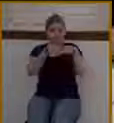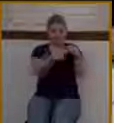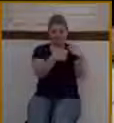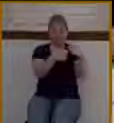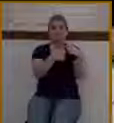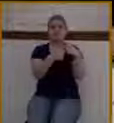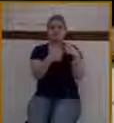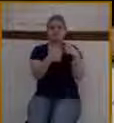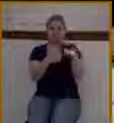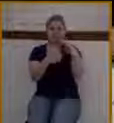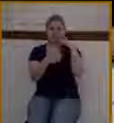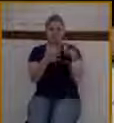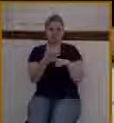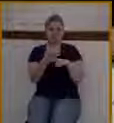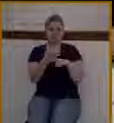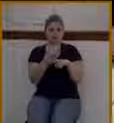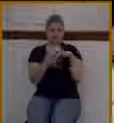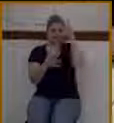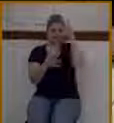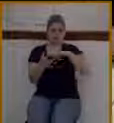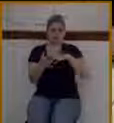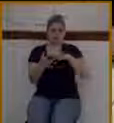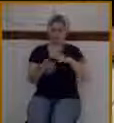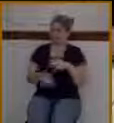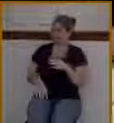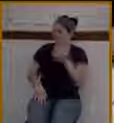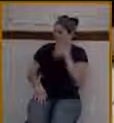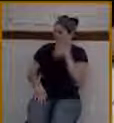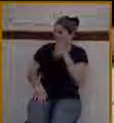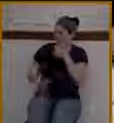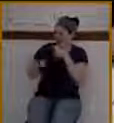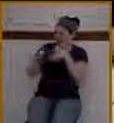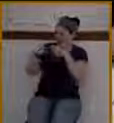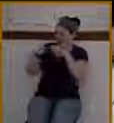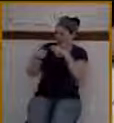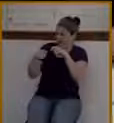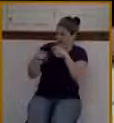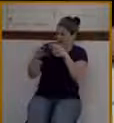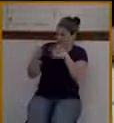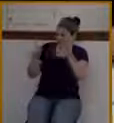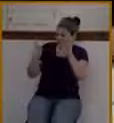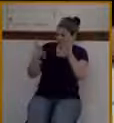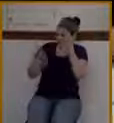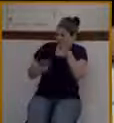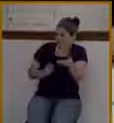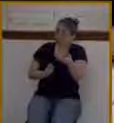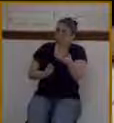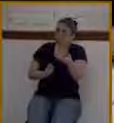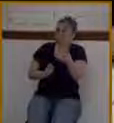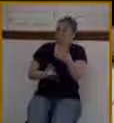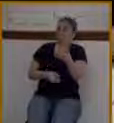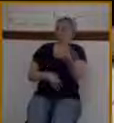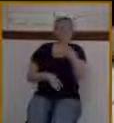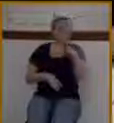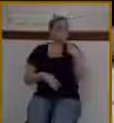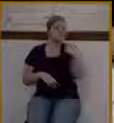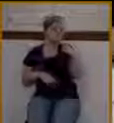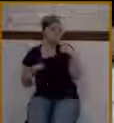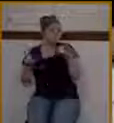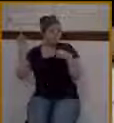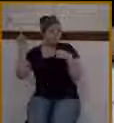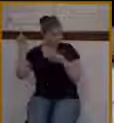them that stood there said unto them, Why do ye, loosening the colt? And they said unto them, Even as Jesus has commanded,